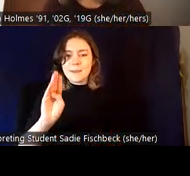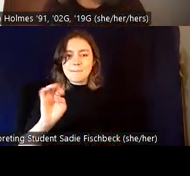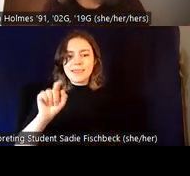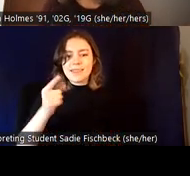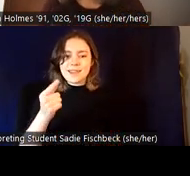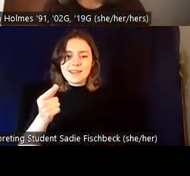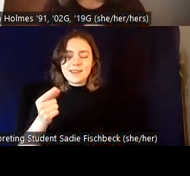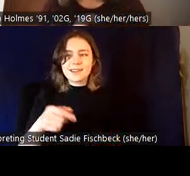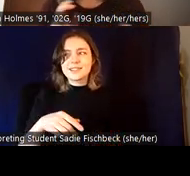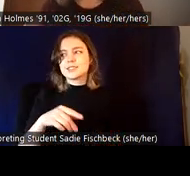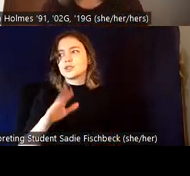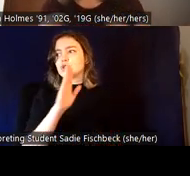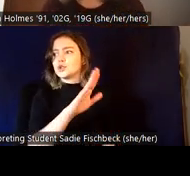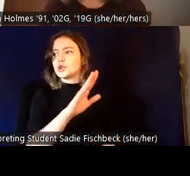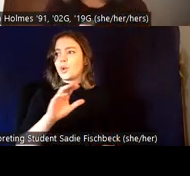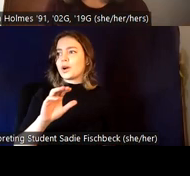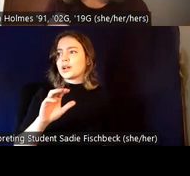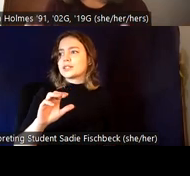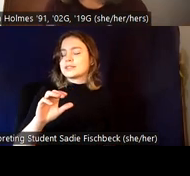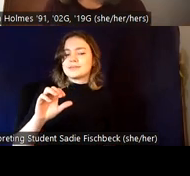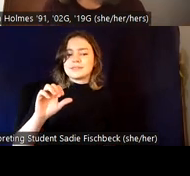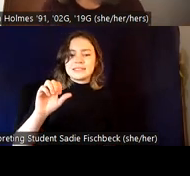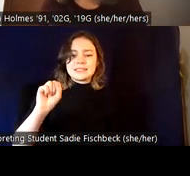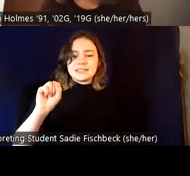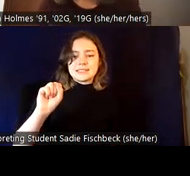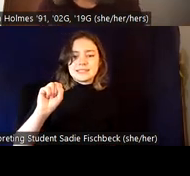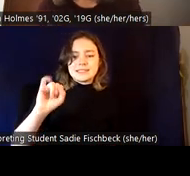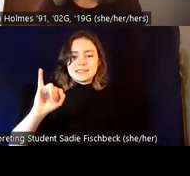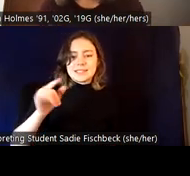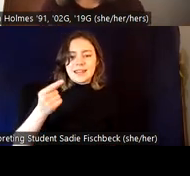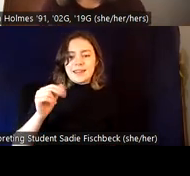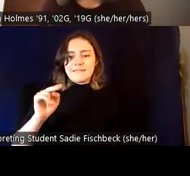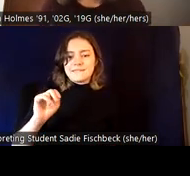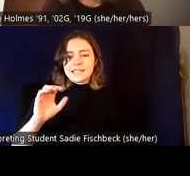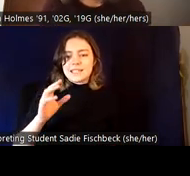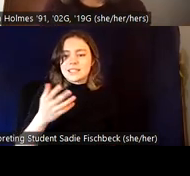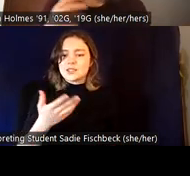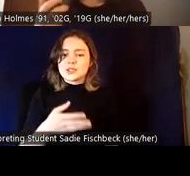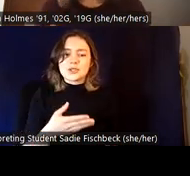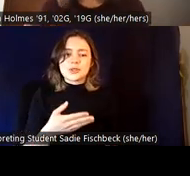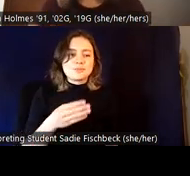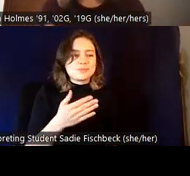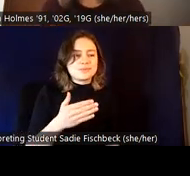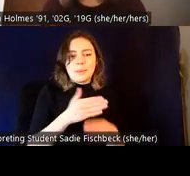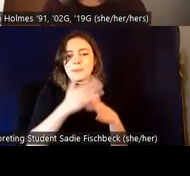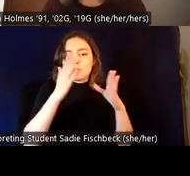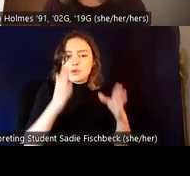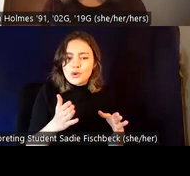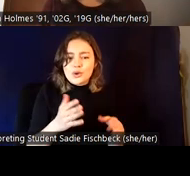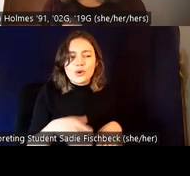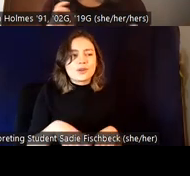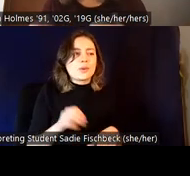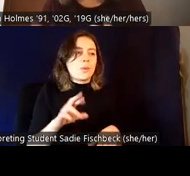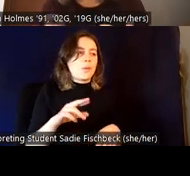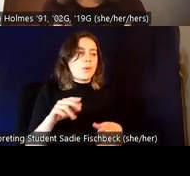significant other, instead of husband, wife, girlfriend, boyfriend, et cetera. Um, using the term parent, um,